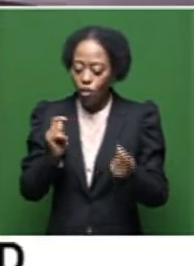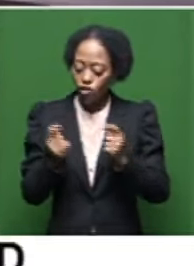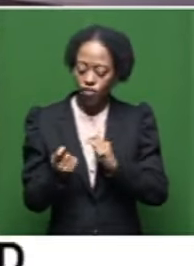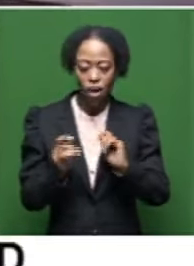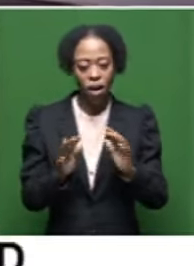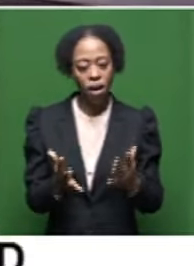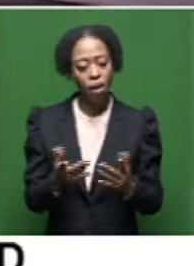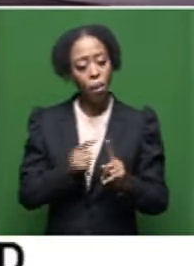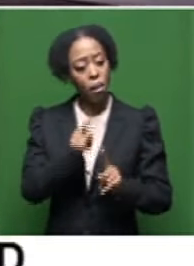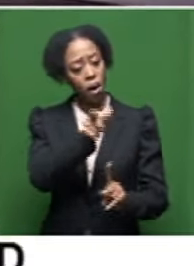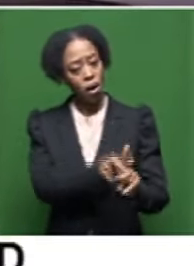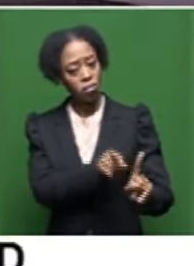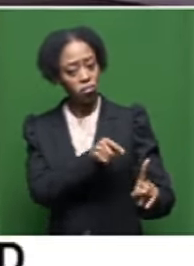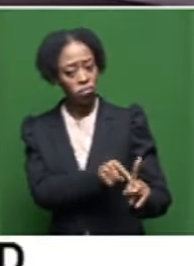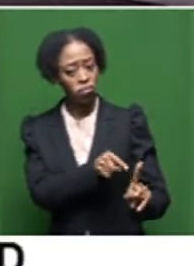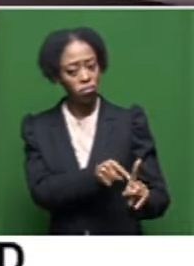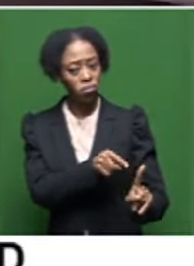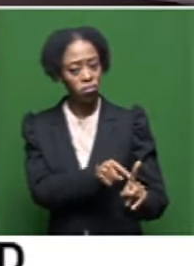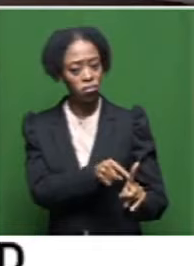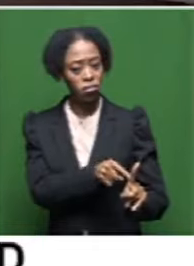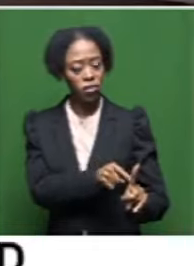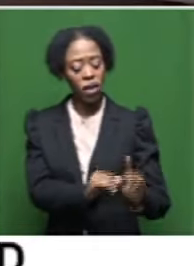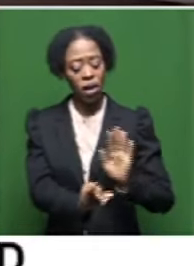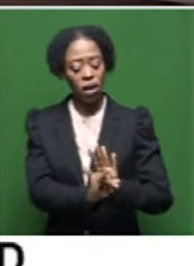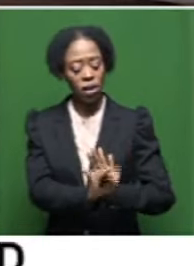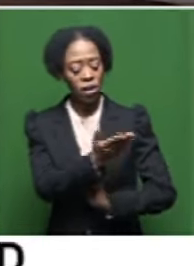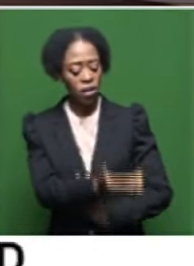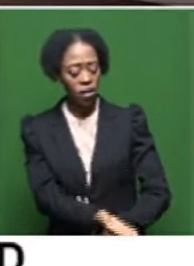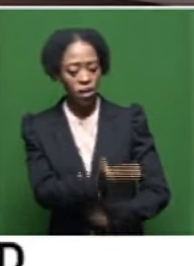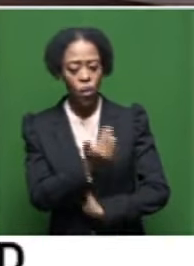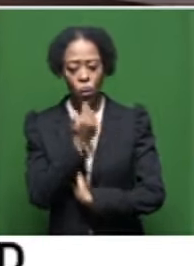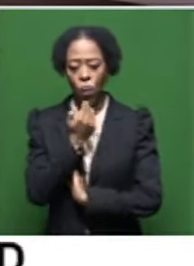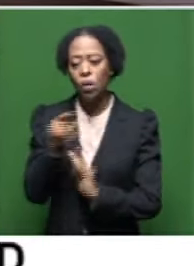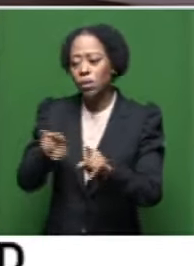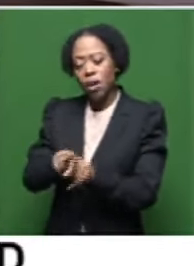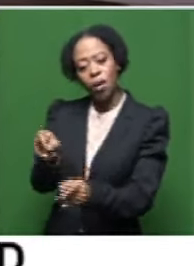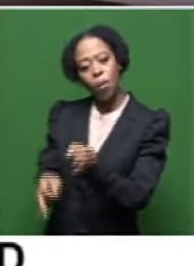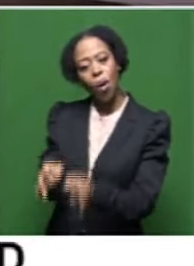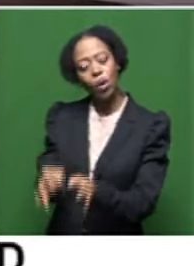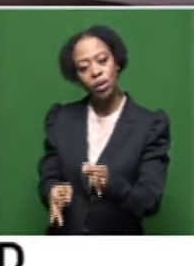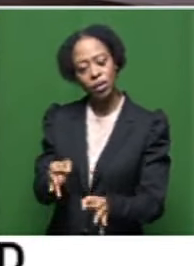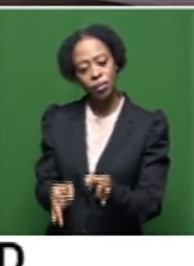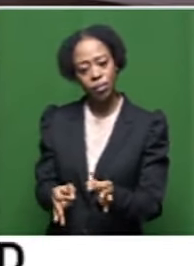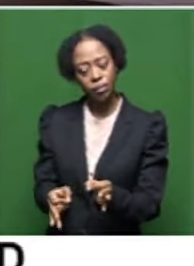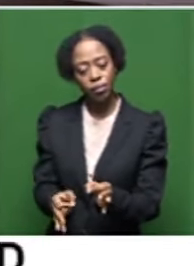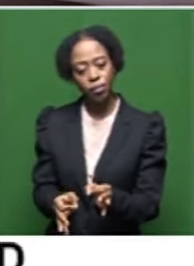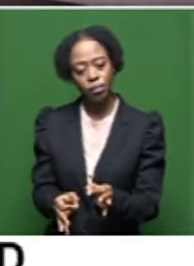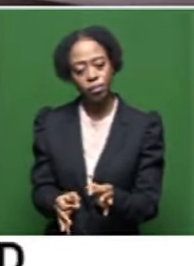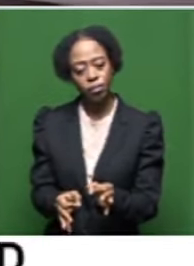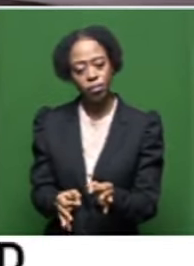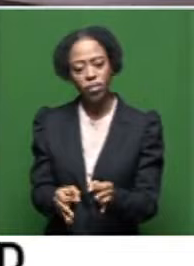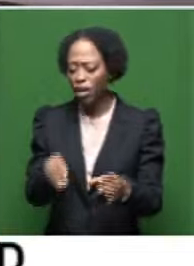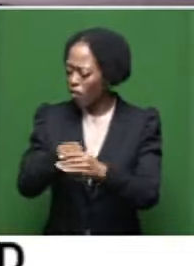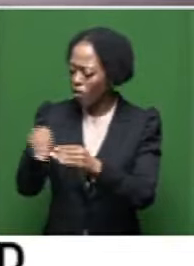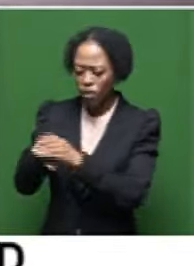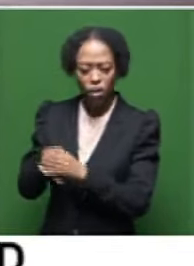And here was a man, not in only in terms of his identity, but even in terms of politics, seamlessly would move through